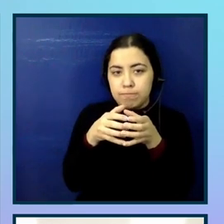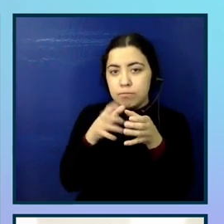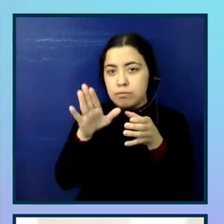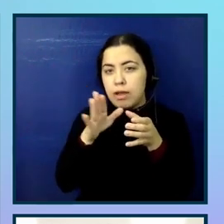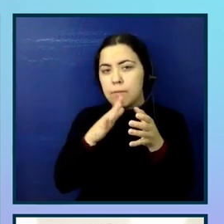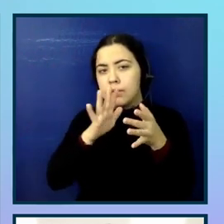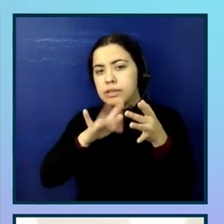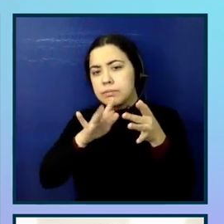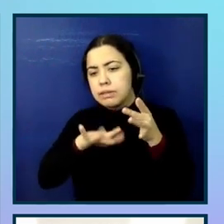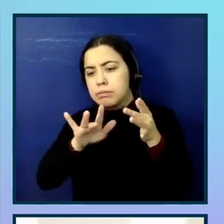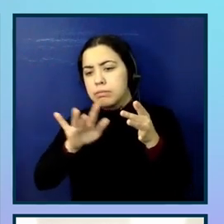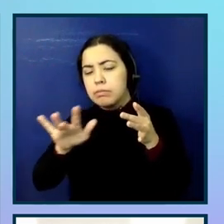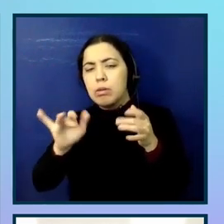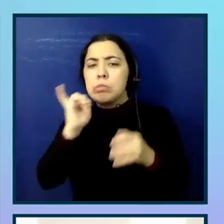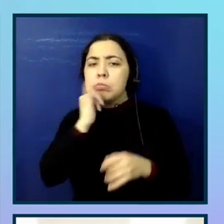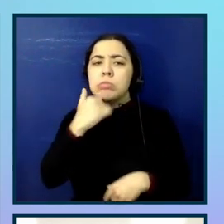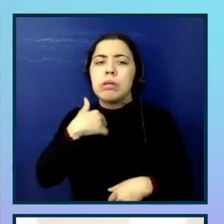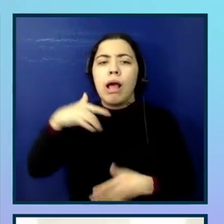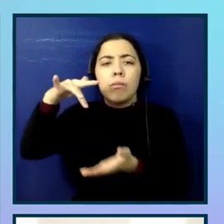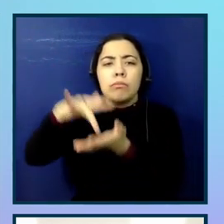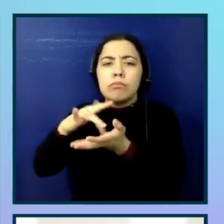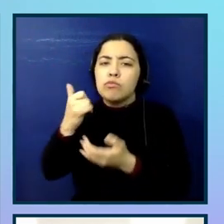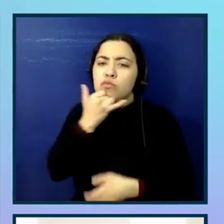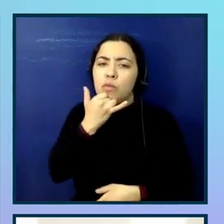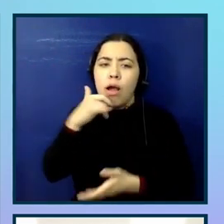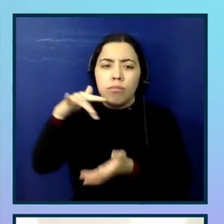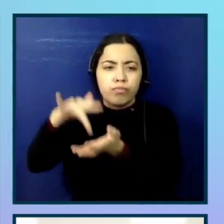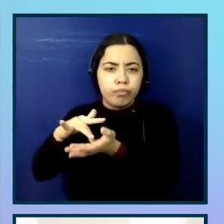Oh, I've clicked the wrong button. Sorry, two seconds.